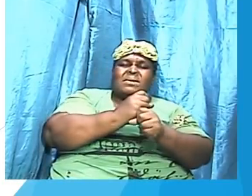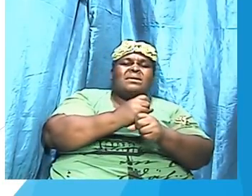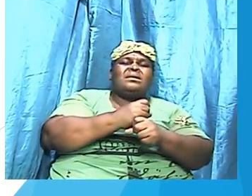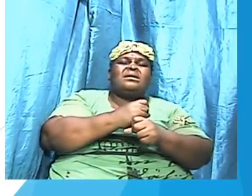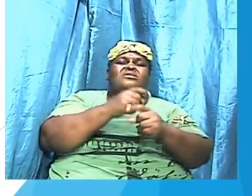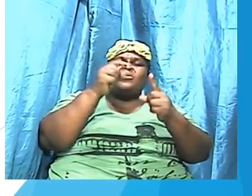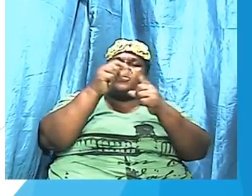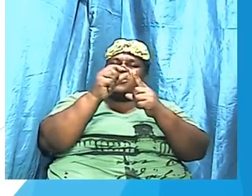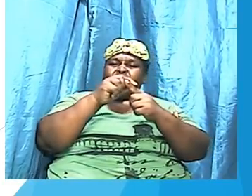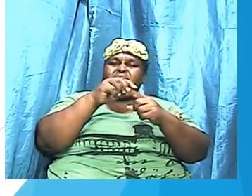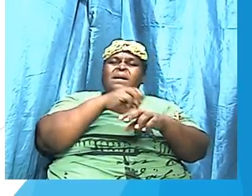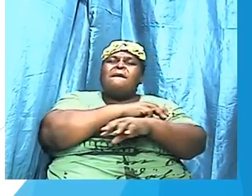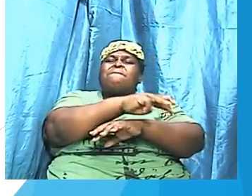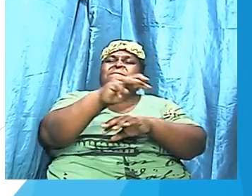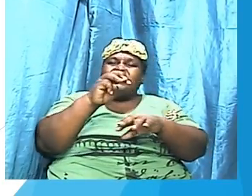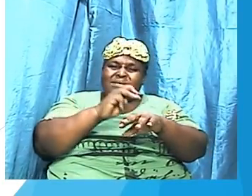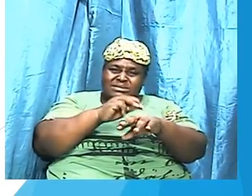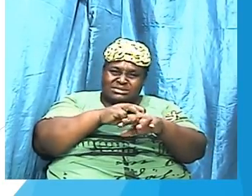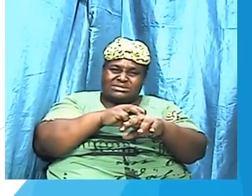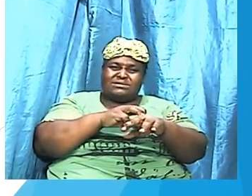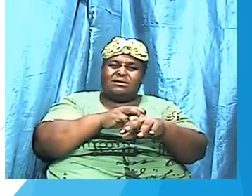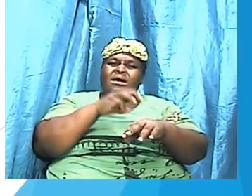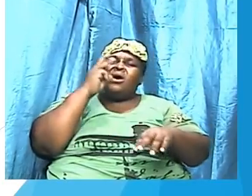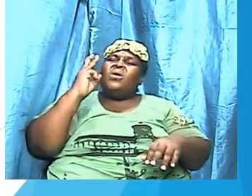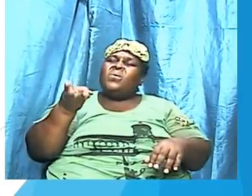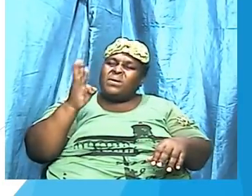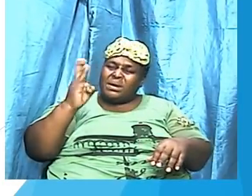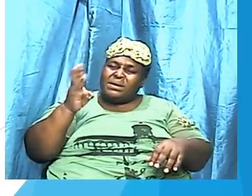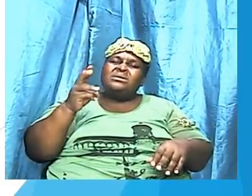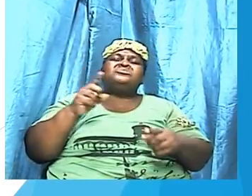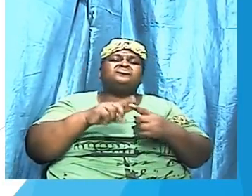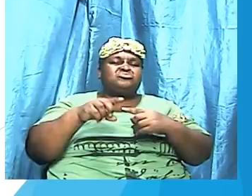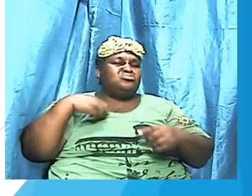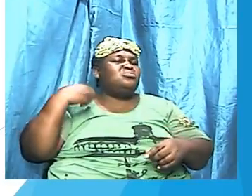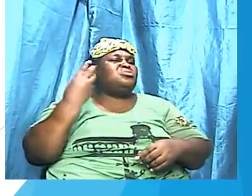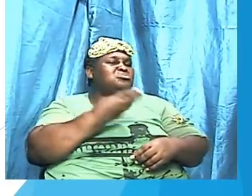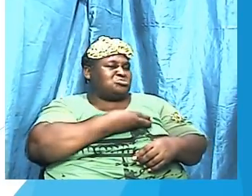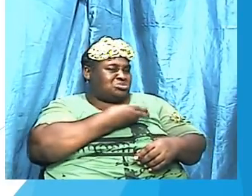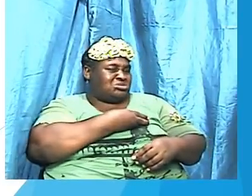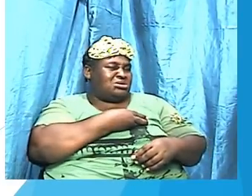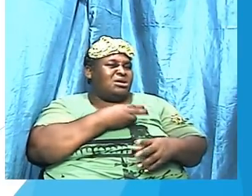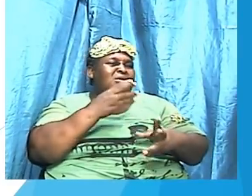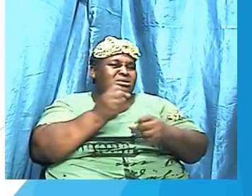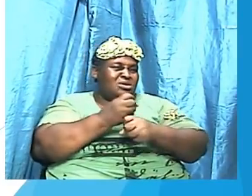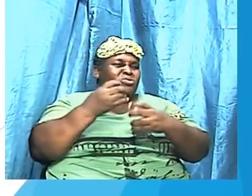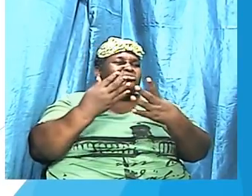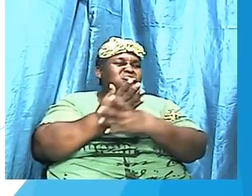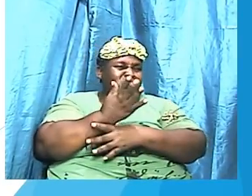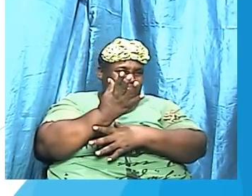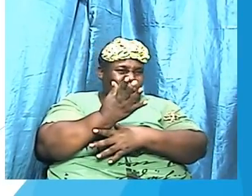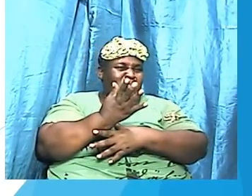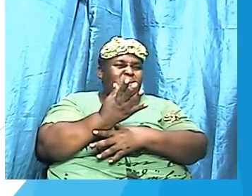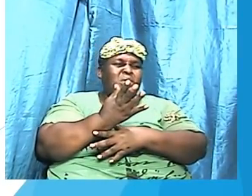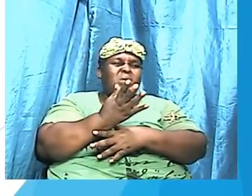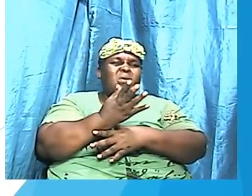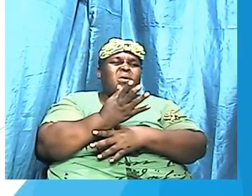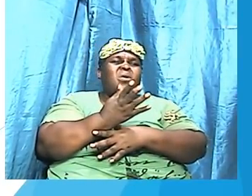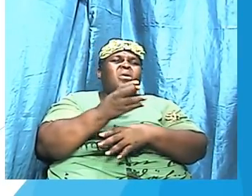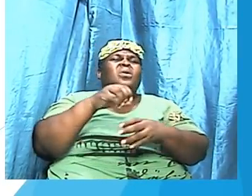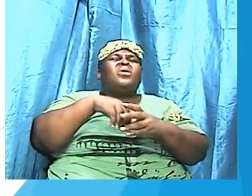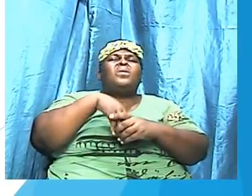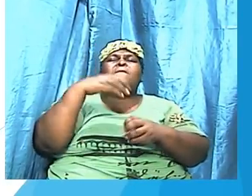us and to take us through a particular situation. And many, many saints of God can